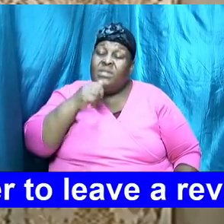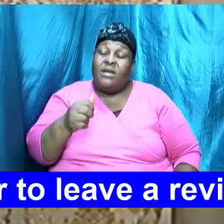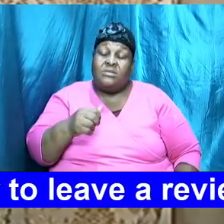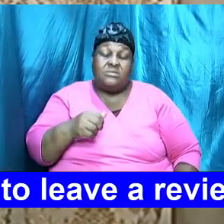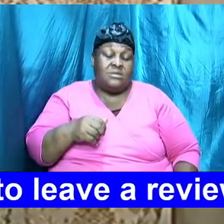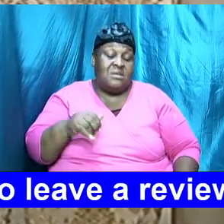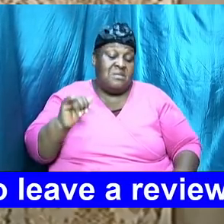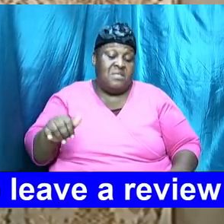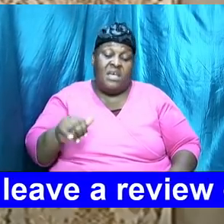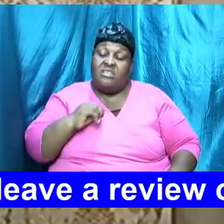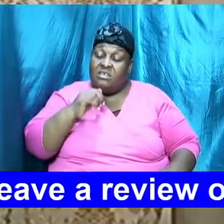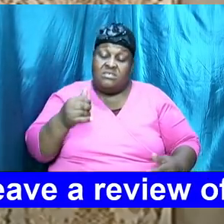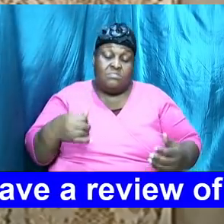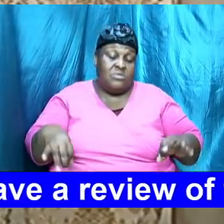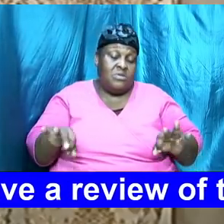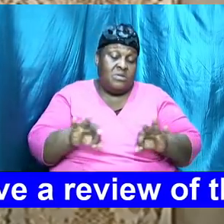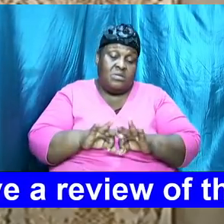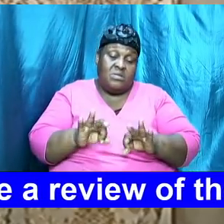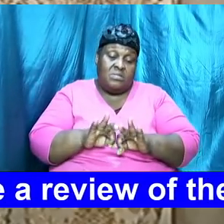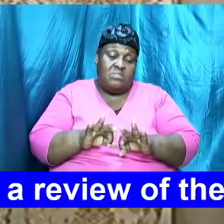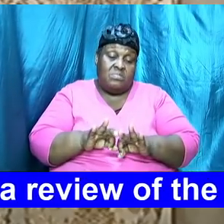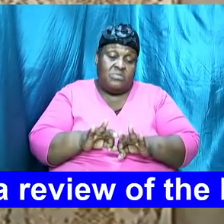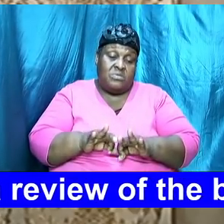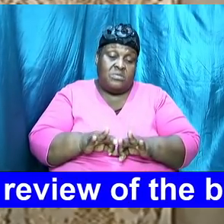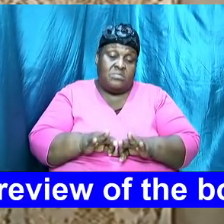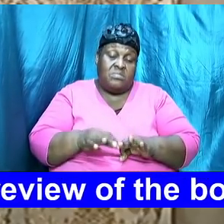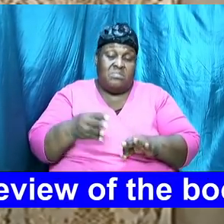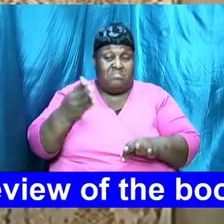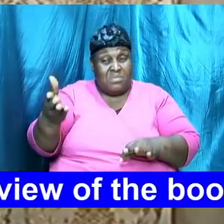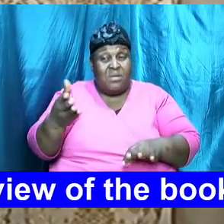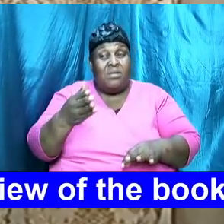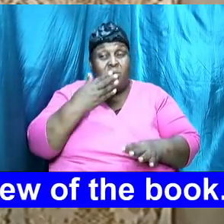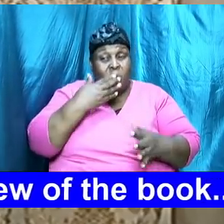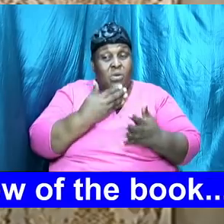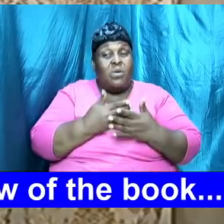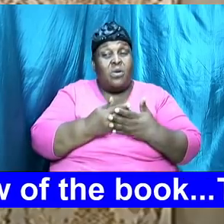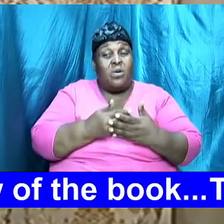but they weren't going to man